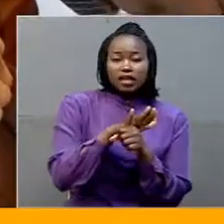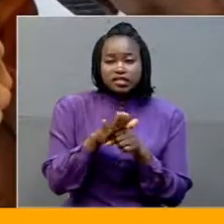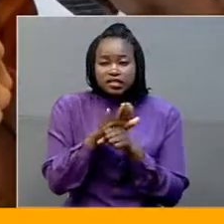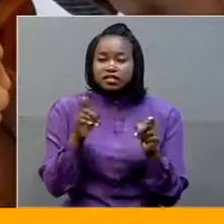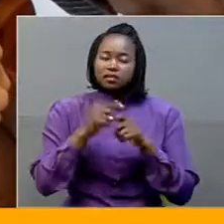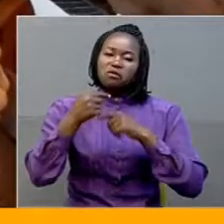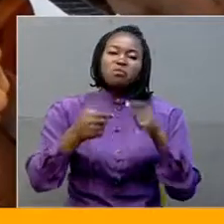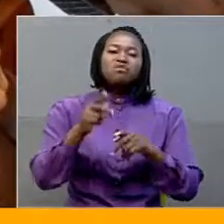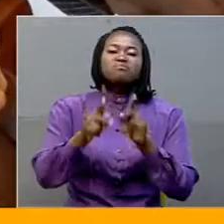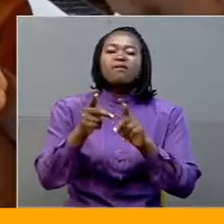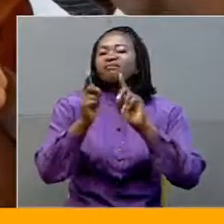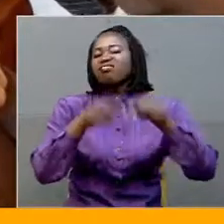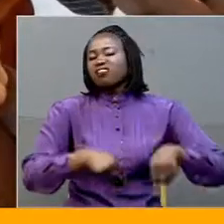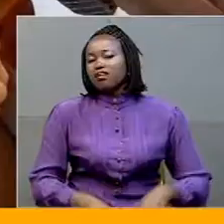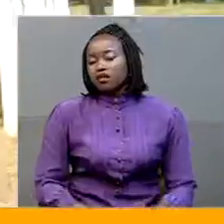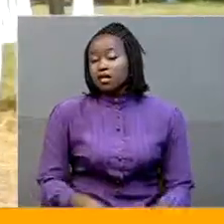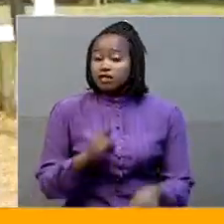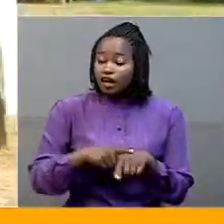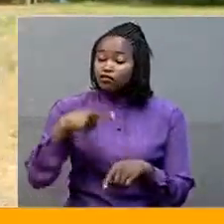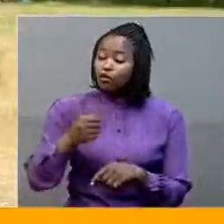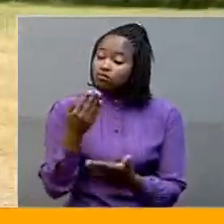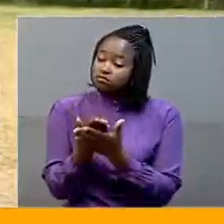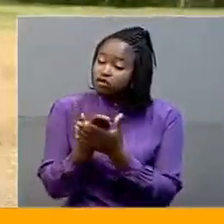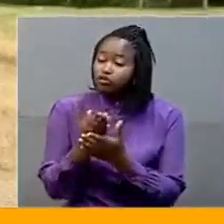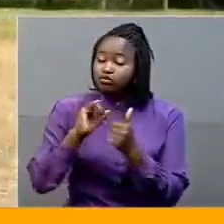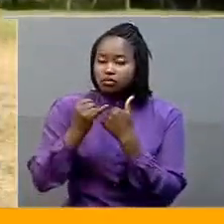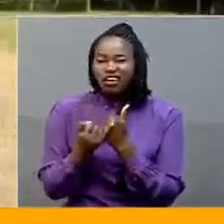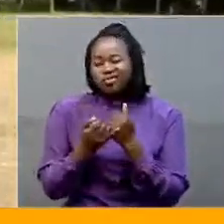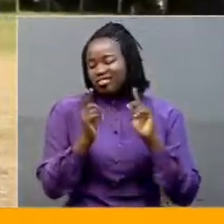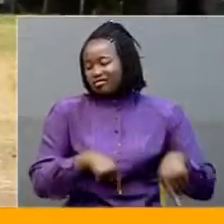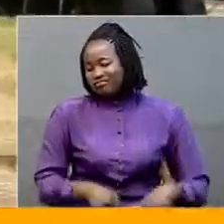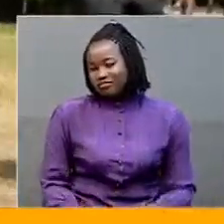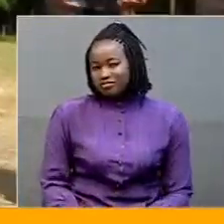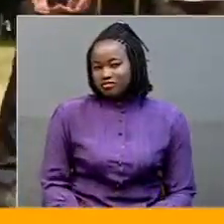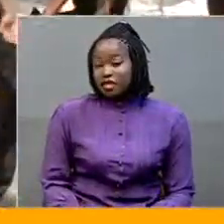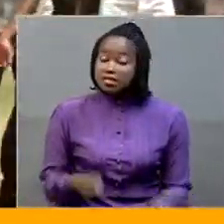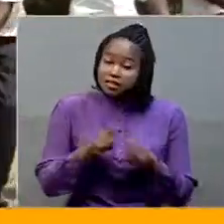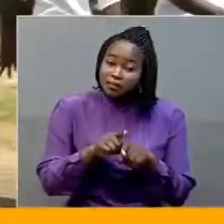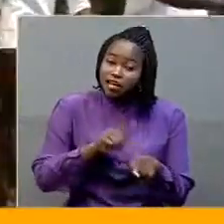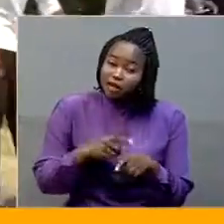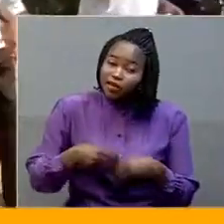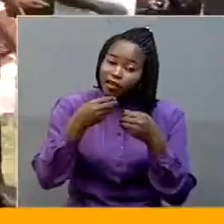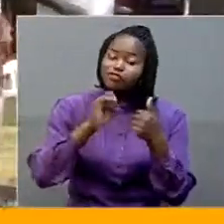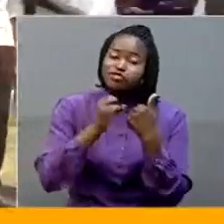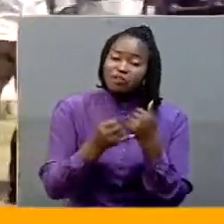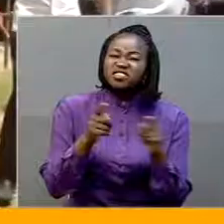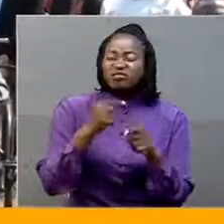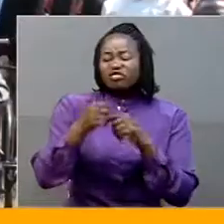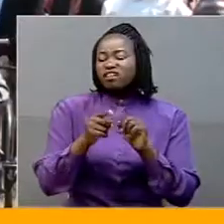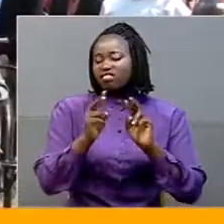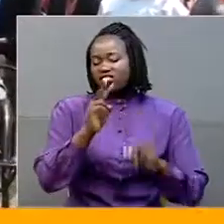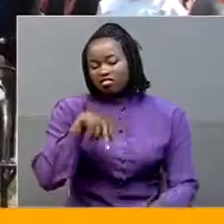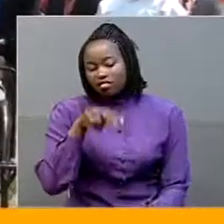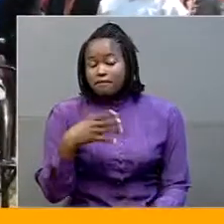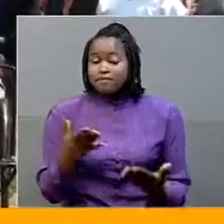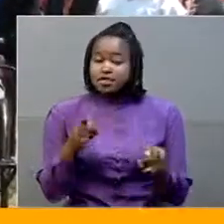face discrimination during the search for jobs and are discriminated against while at work. He was speaking during the International